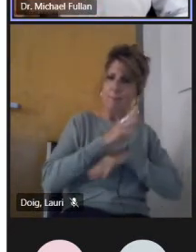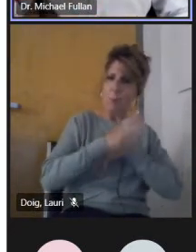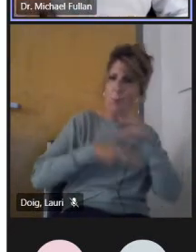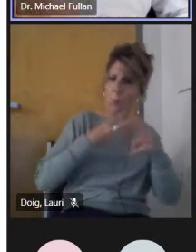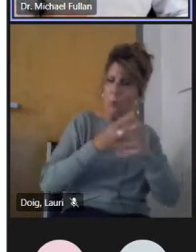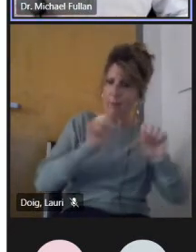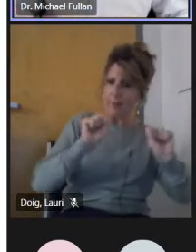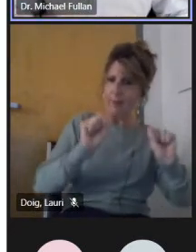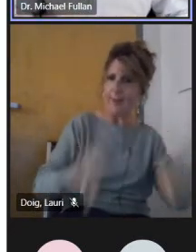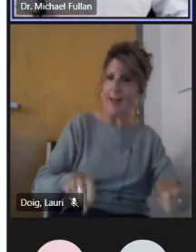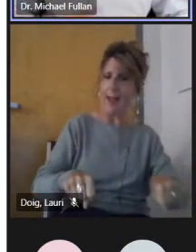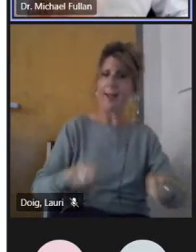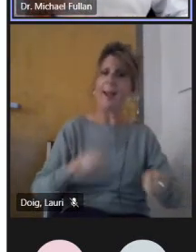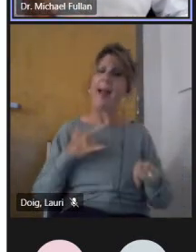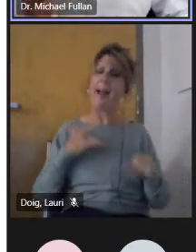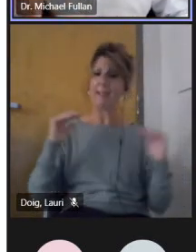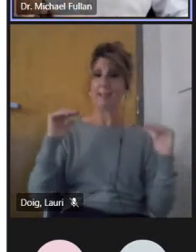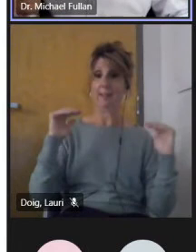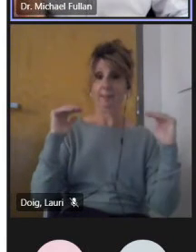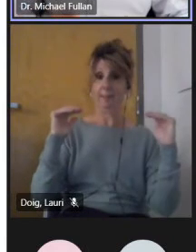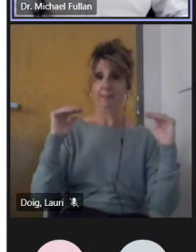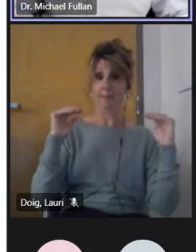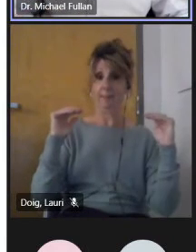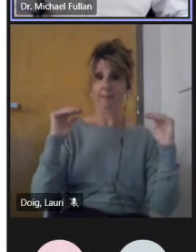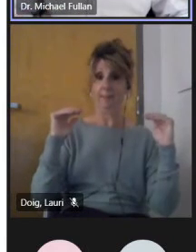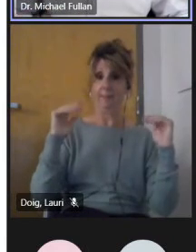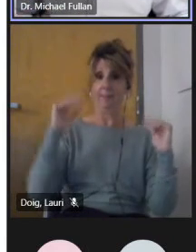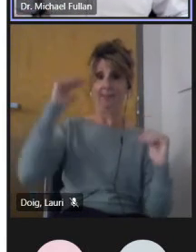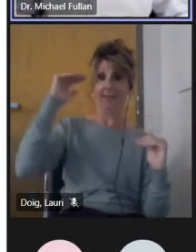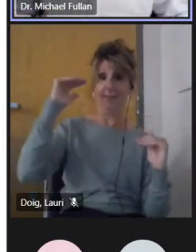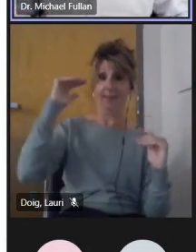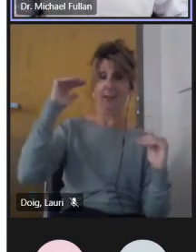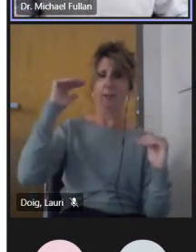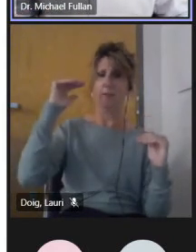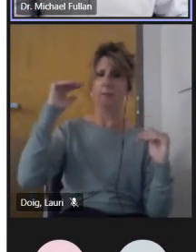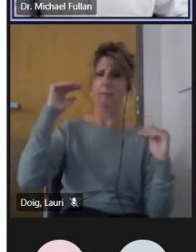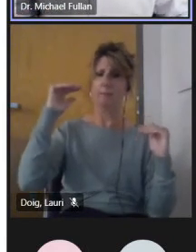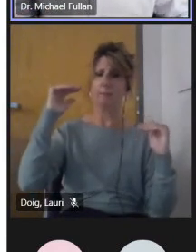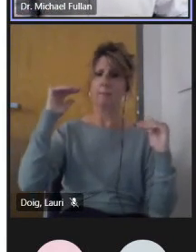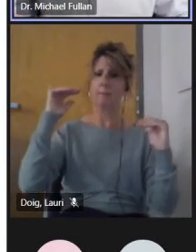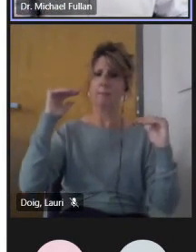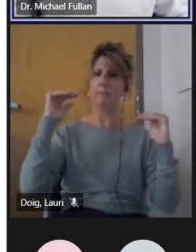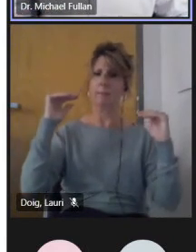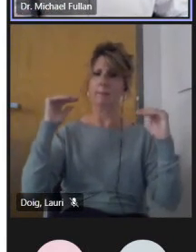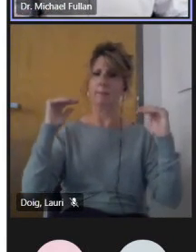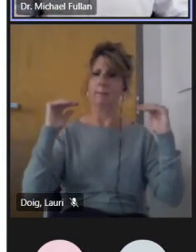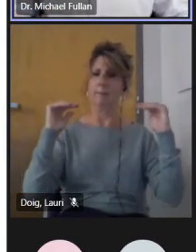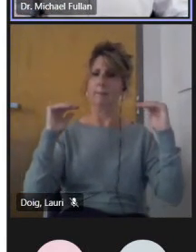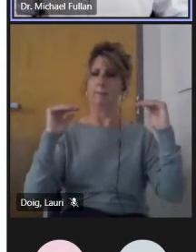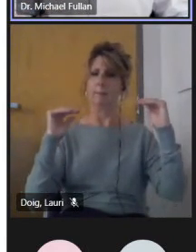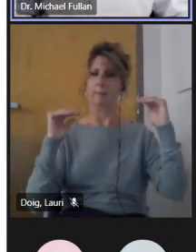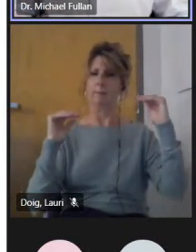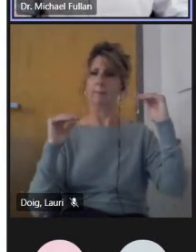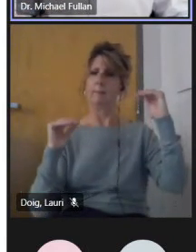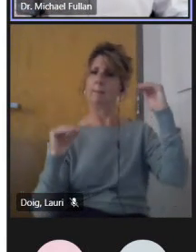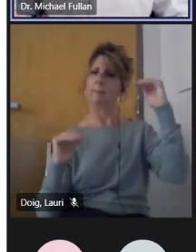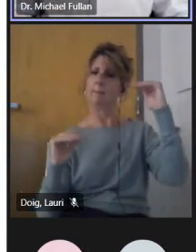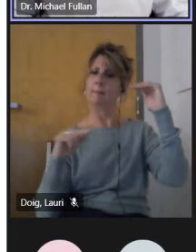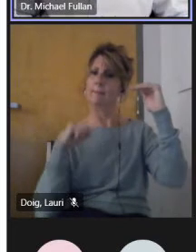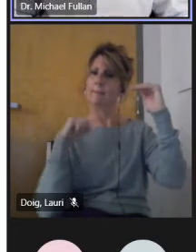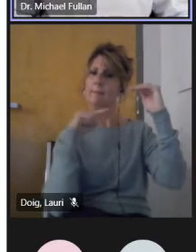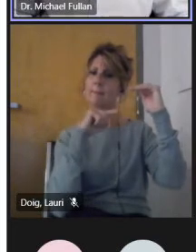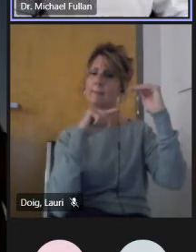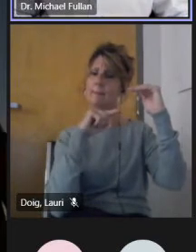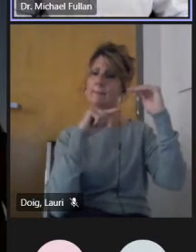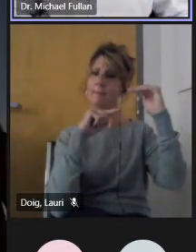to dampen the things on the right a little bit so that they're not so powerfully wrong, you start to get, I think, a very